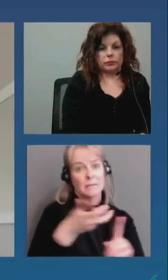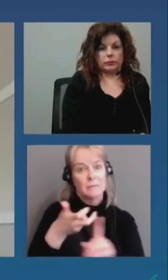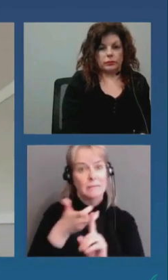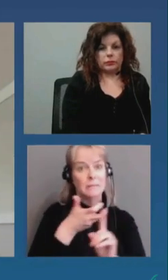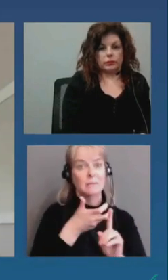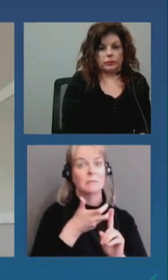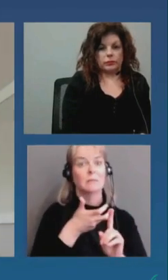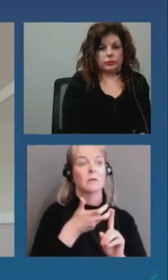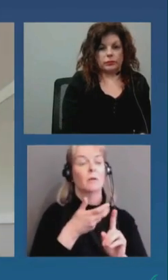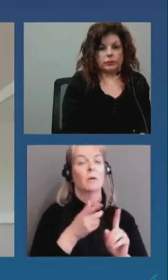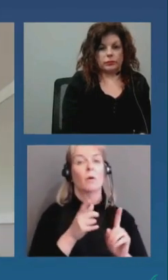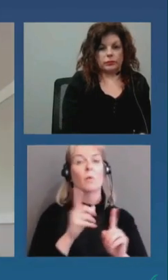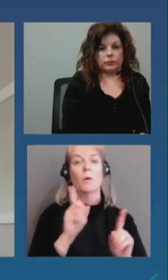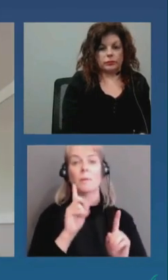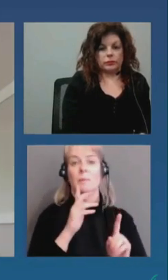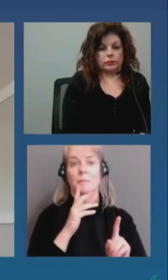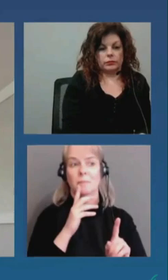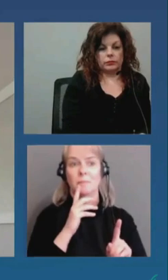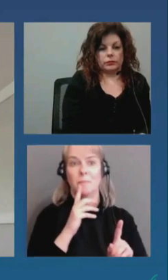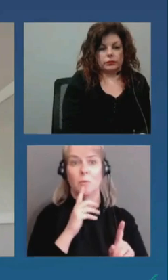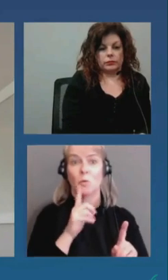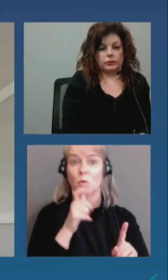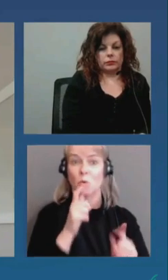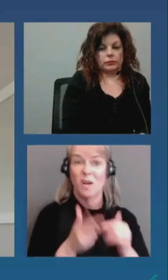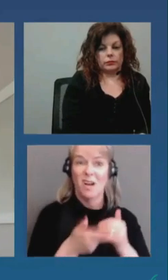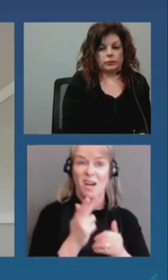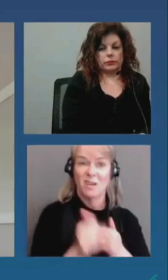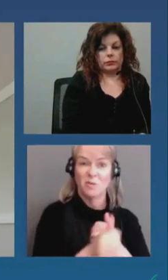focus where we can protect people at greatest risk.